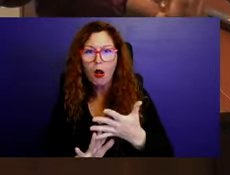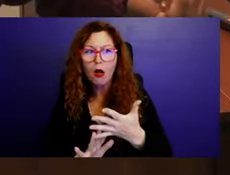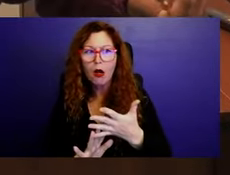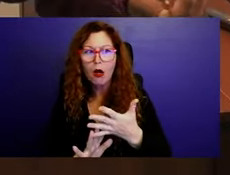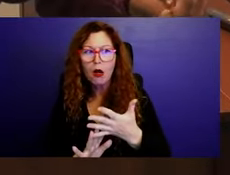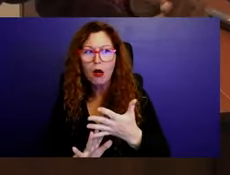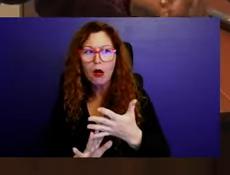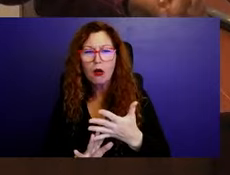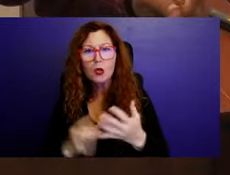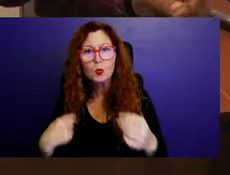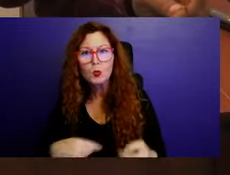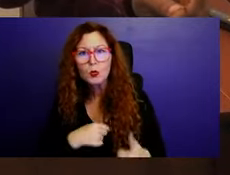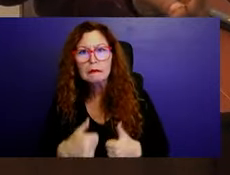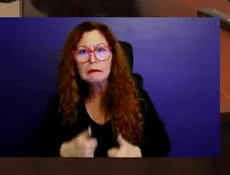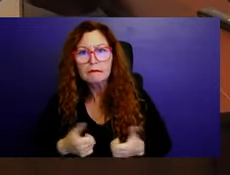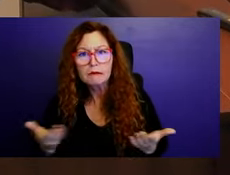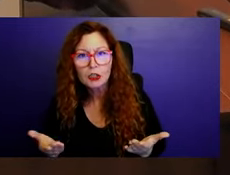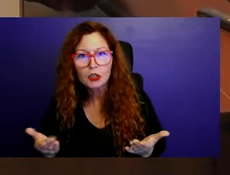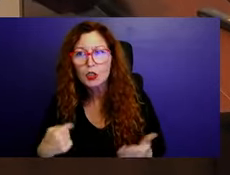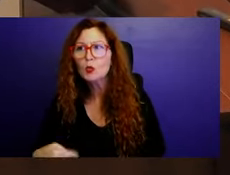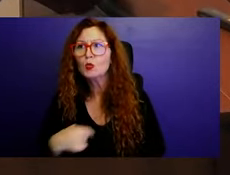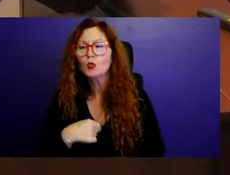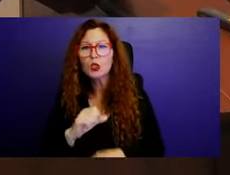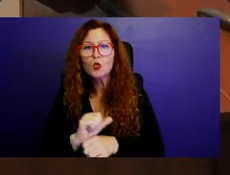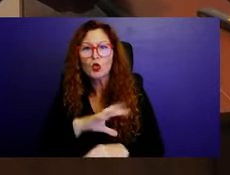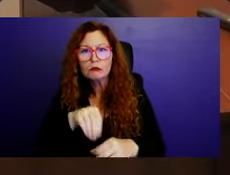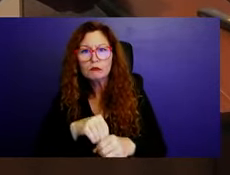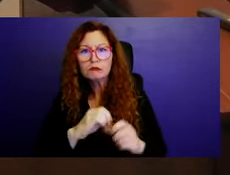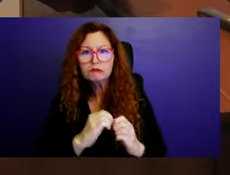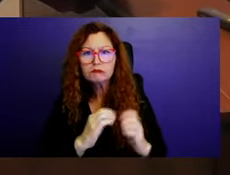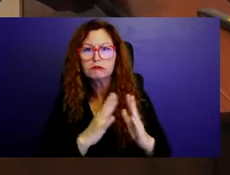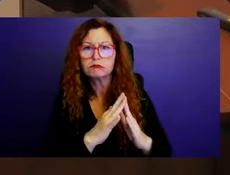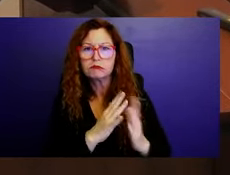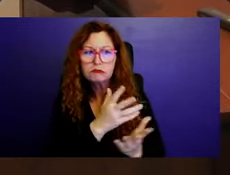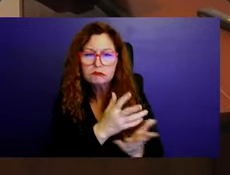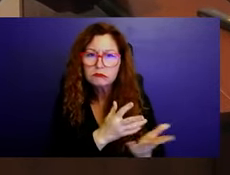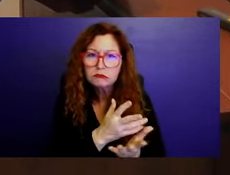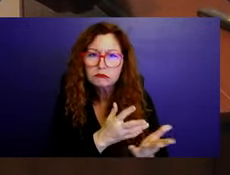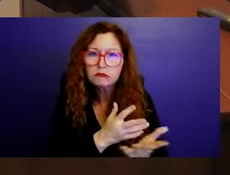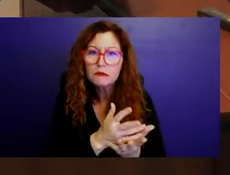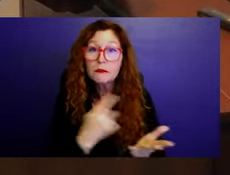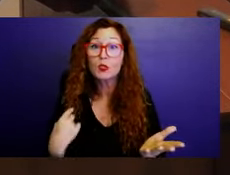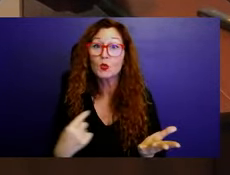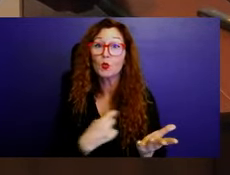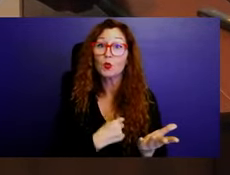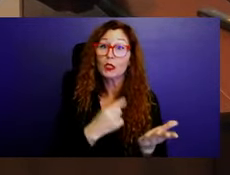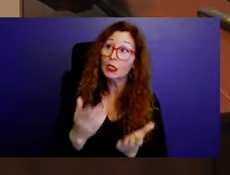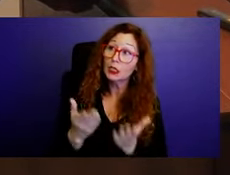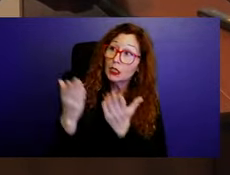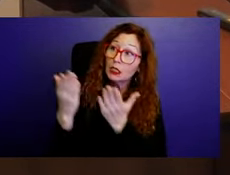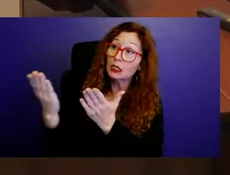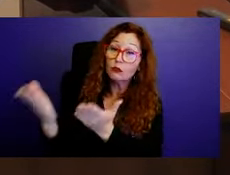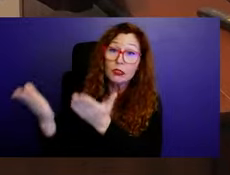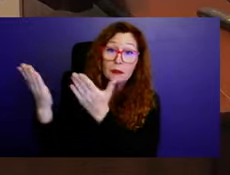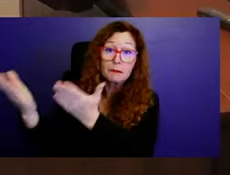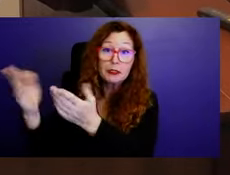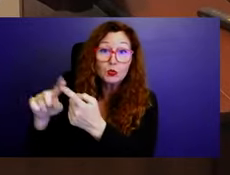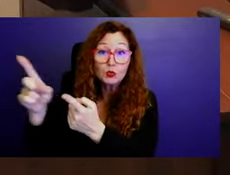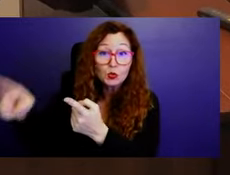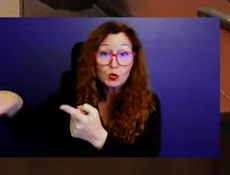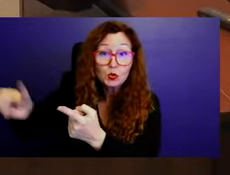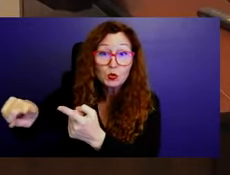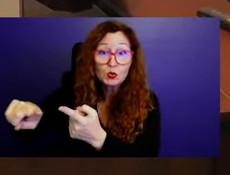We should be the ones to recommend to you where to do and how to change our cemeteries. We don't have a board